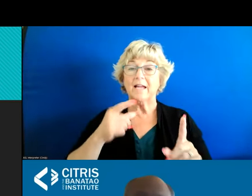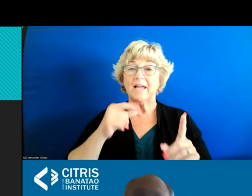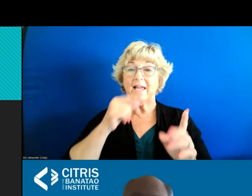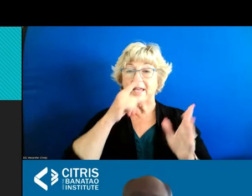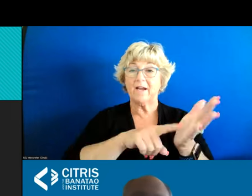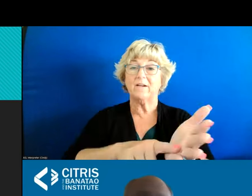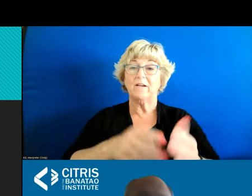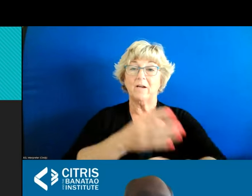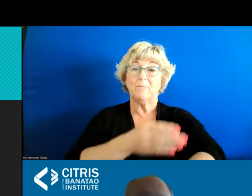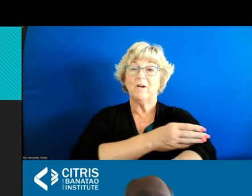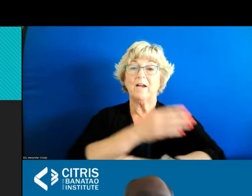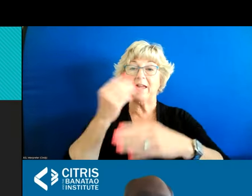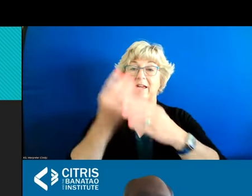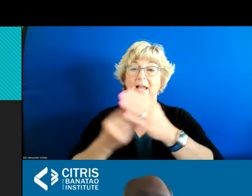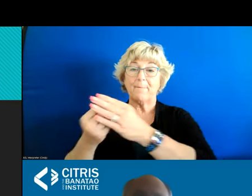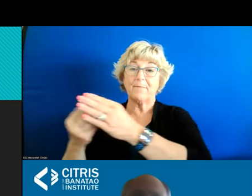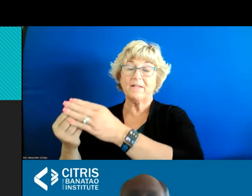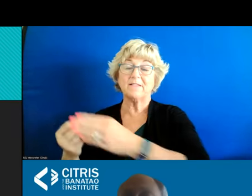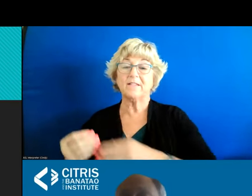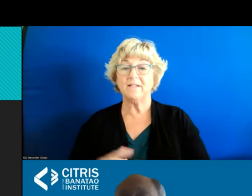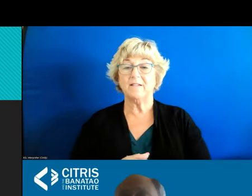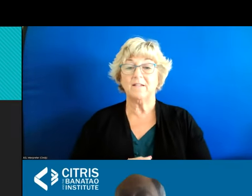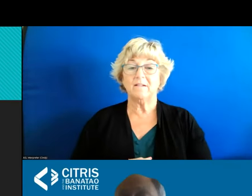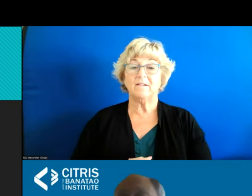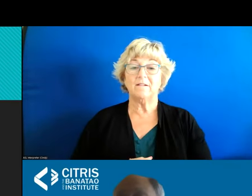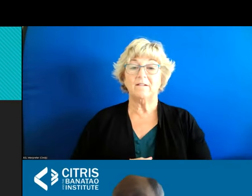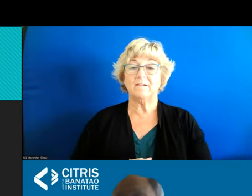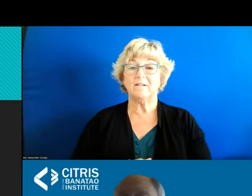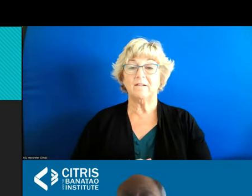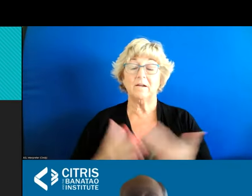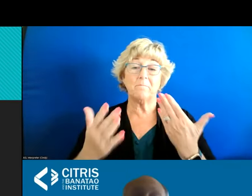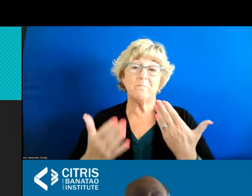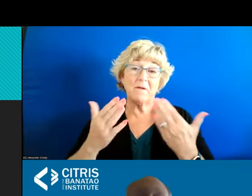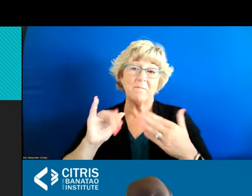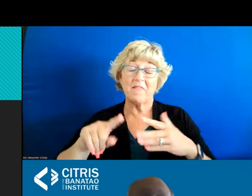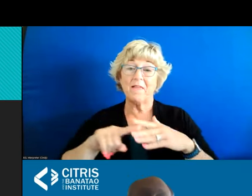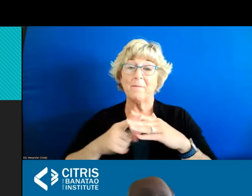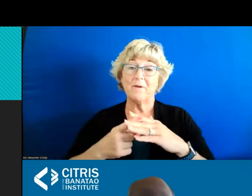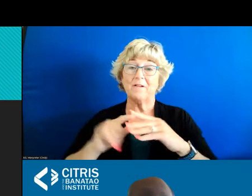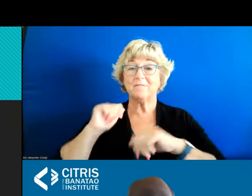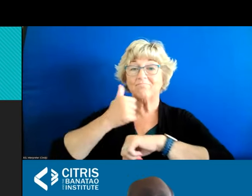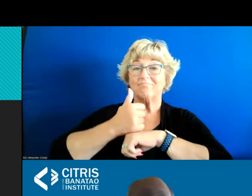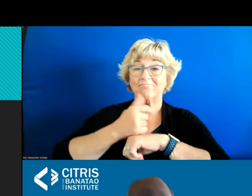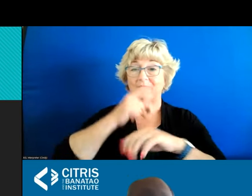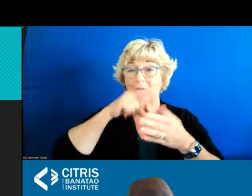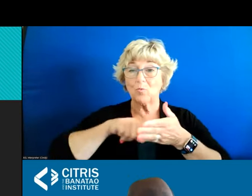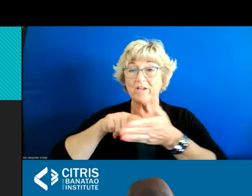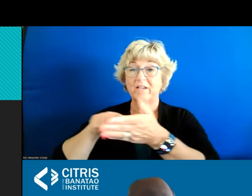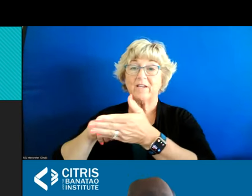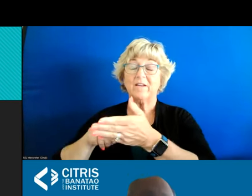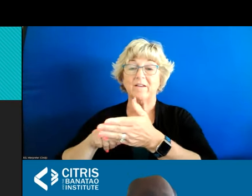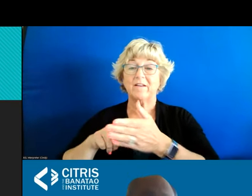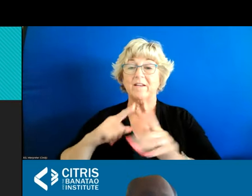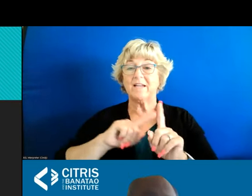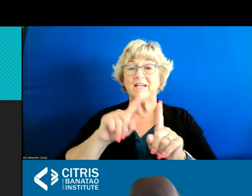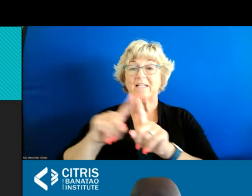and gaps and finally that it could be the beginning of establishing more a research environment bringing together